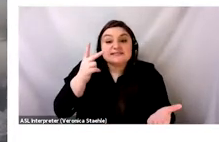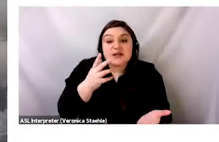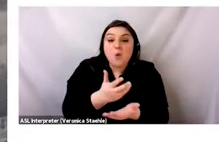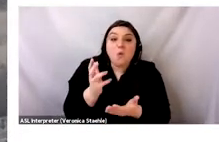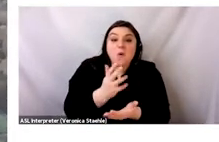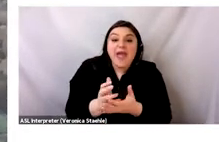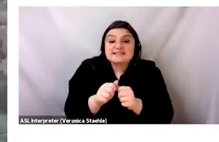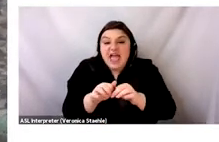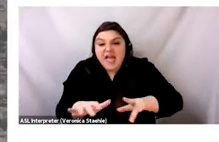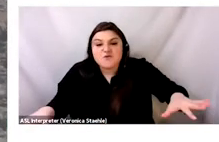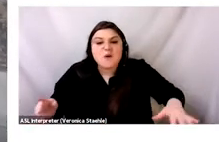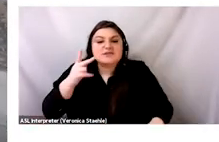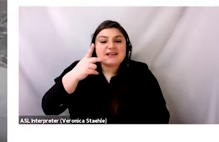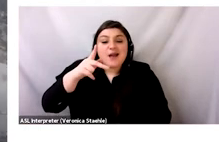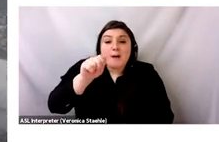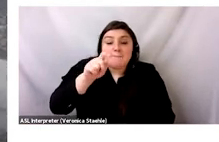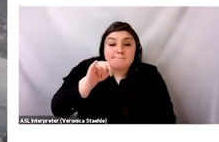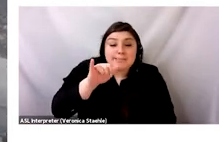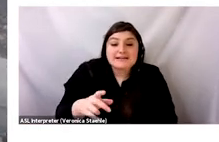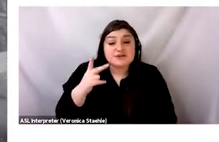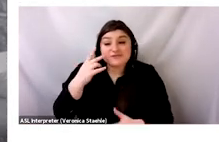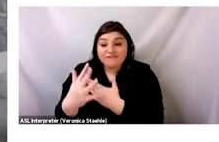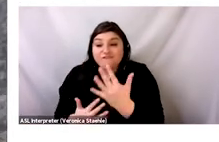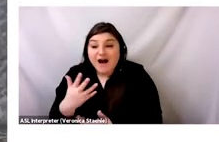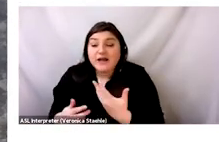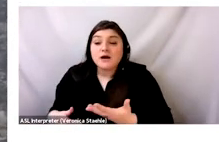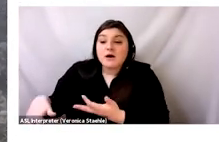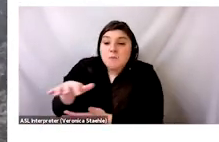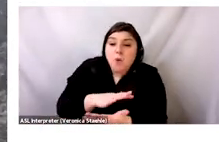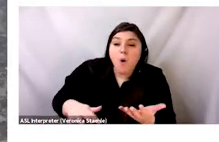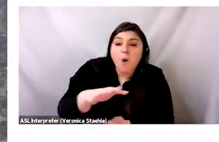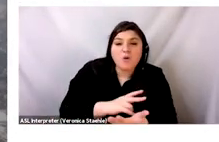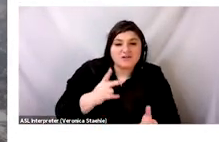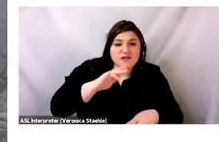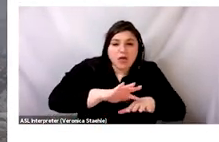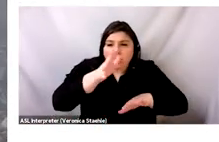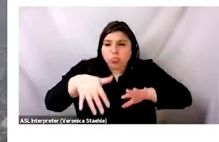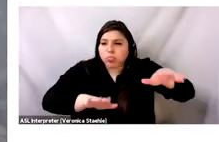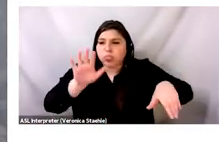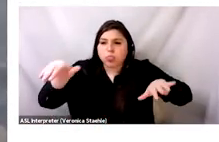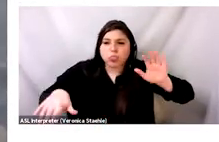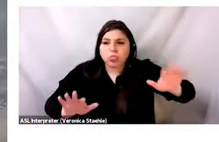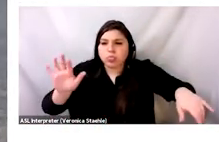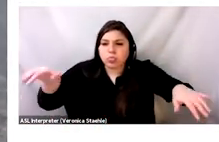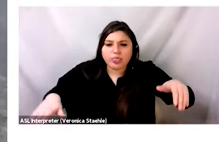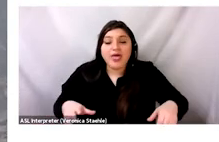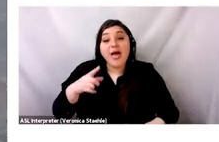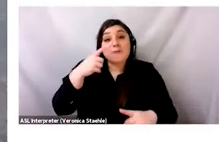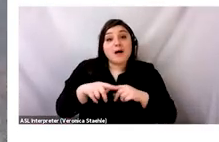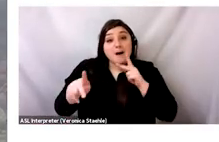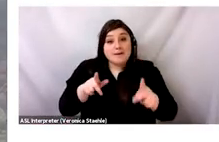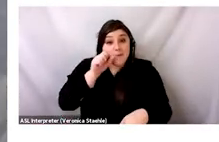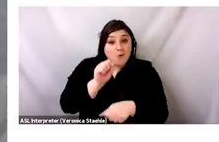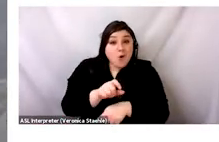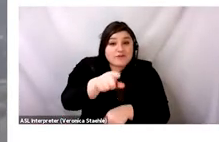see hundreds of waste pickers, you know, kind of scrambling to roll bags of recovered plastic and wire out of the fire's path and down the hill.